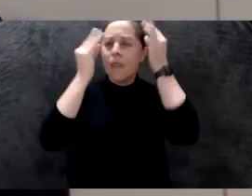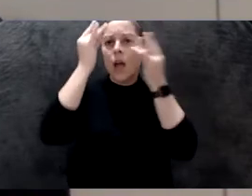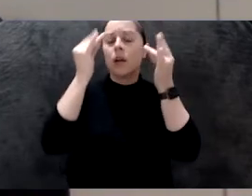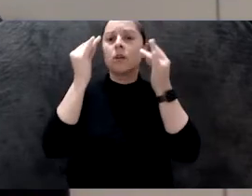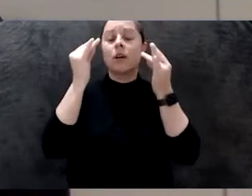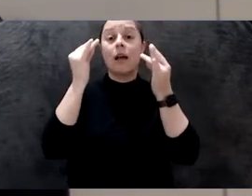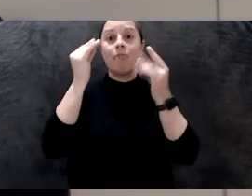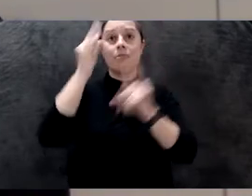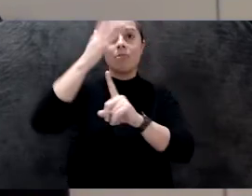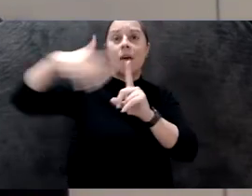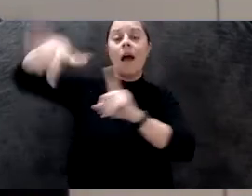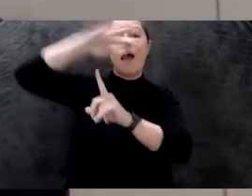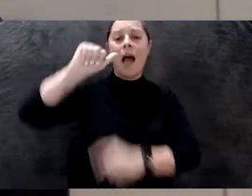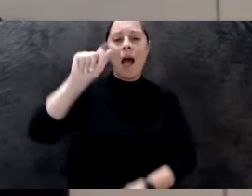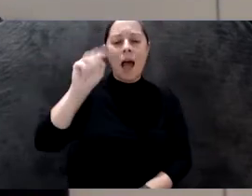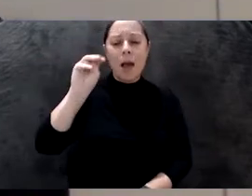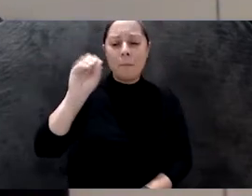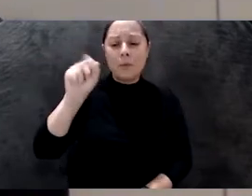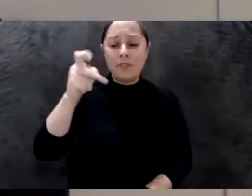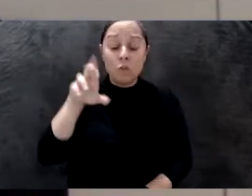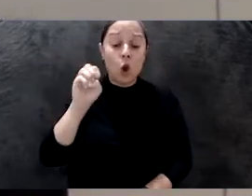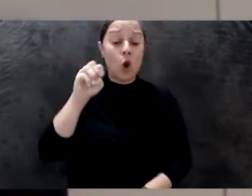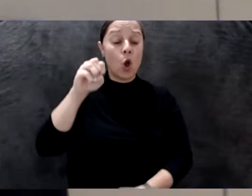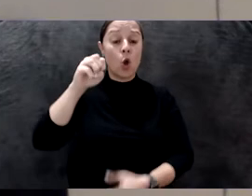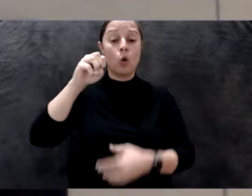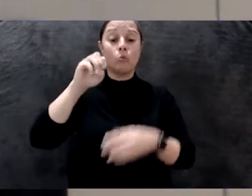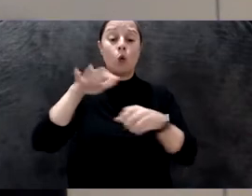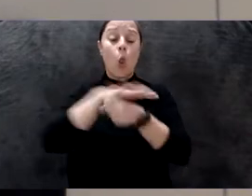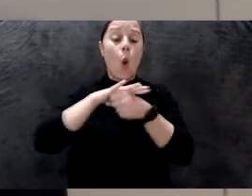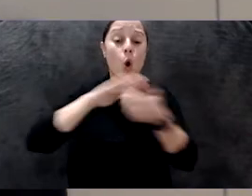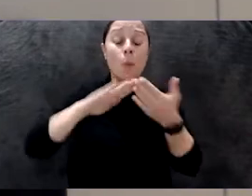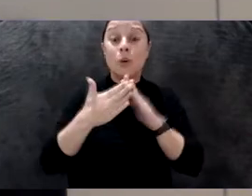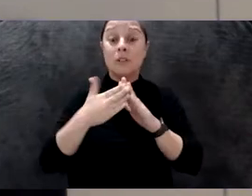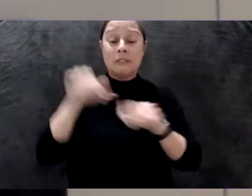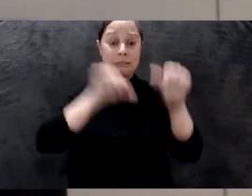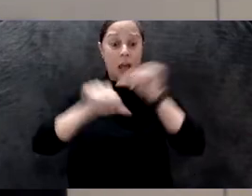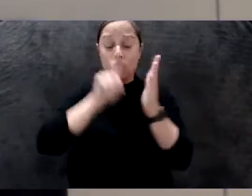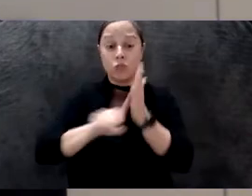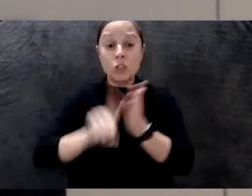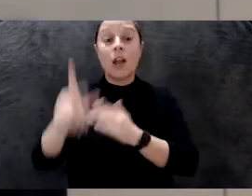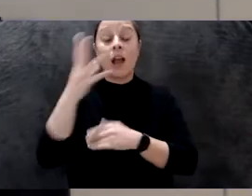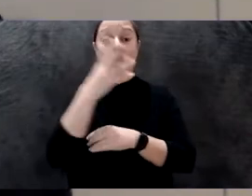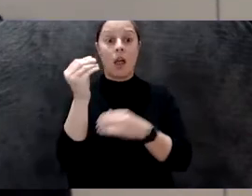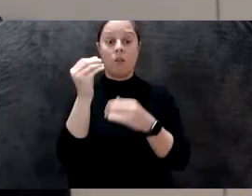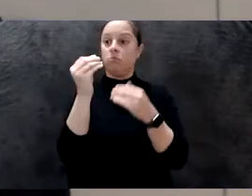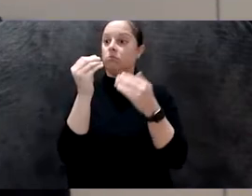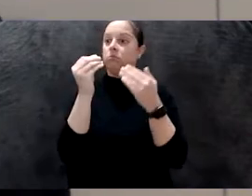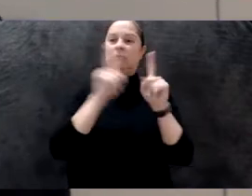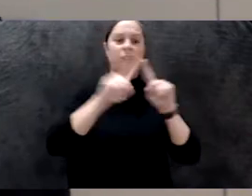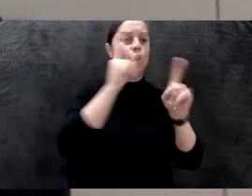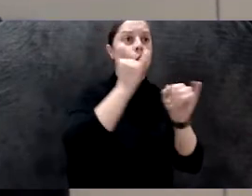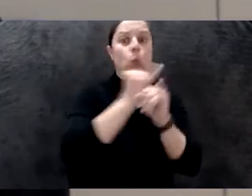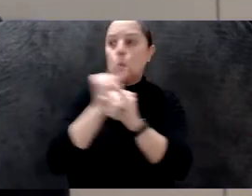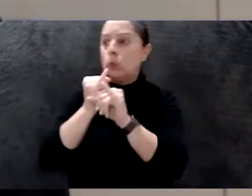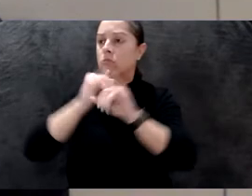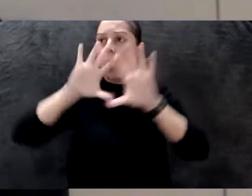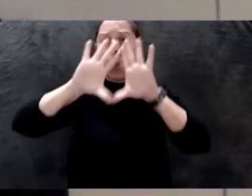atmosphere, working with local communities, scientific researchers, and a broad range of institutions around the world to seek out a more